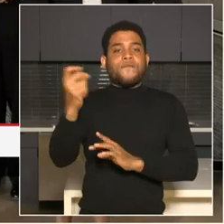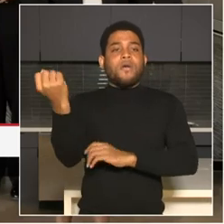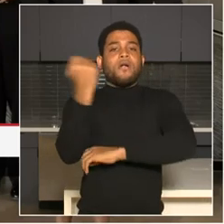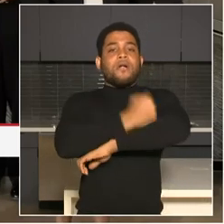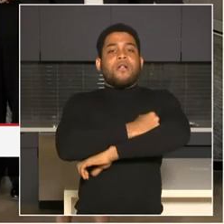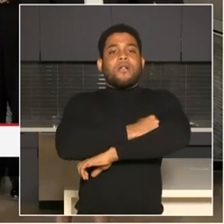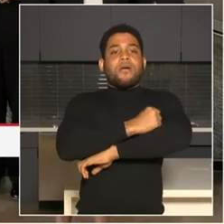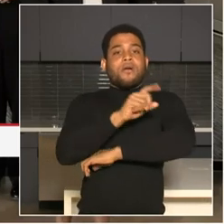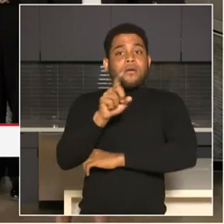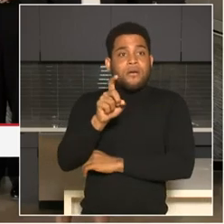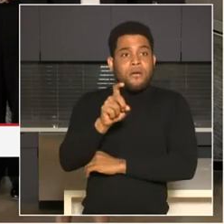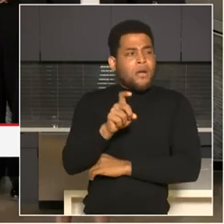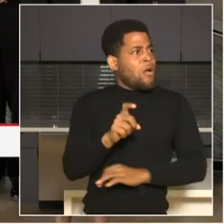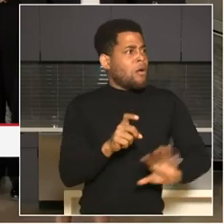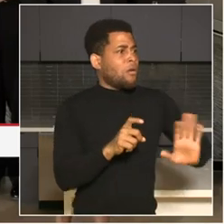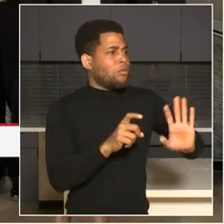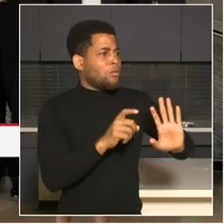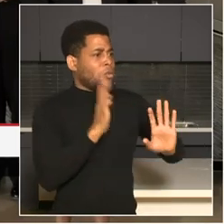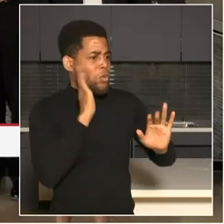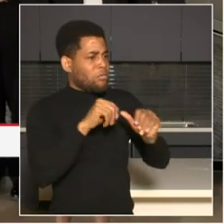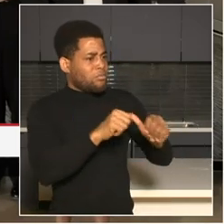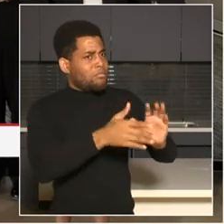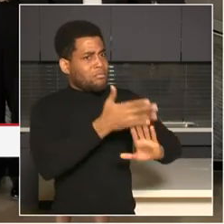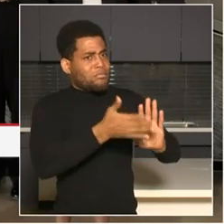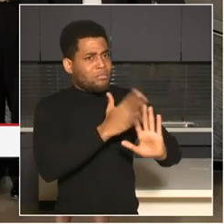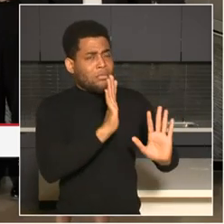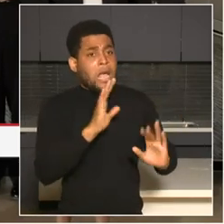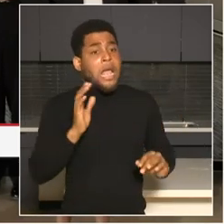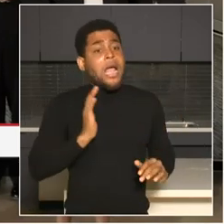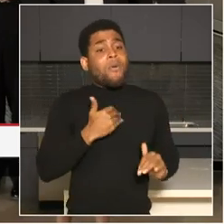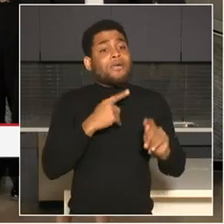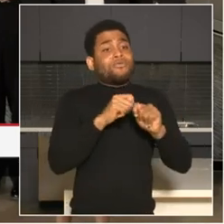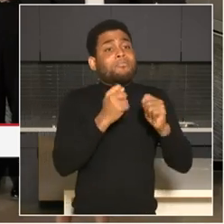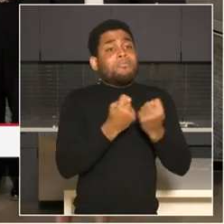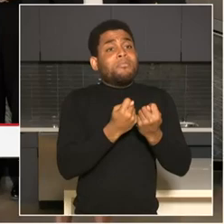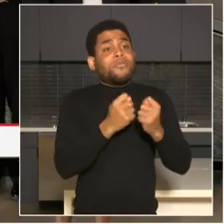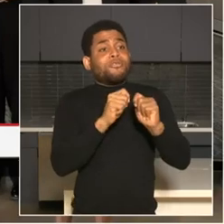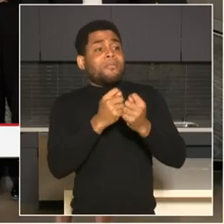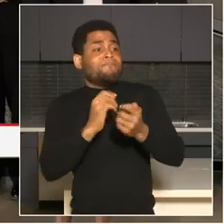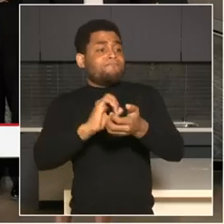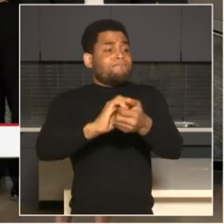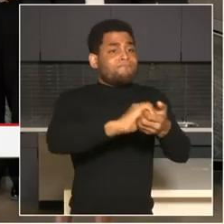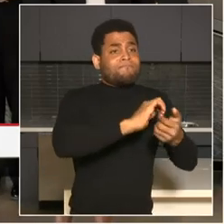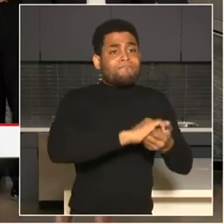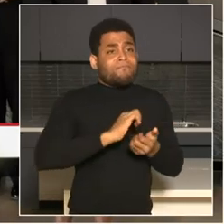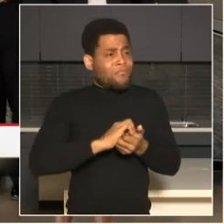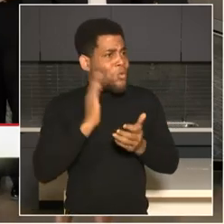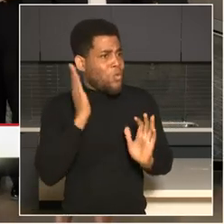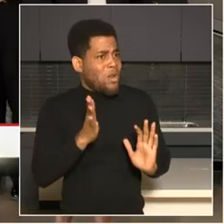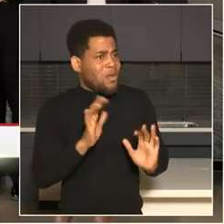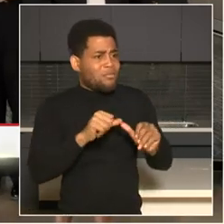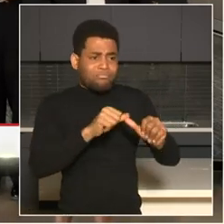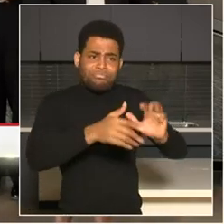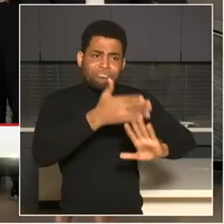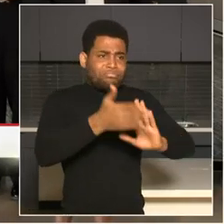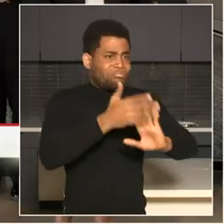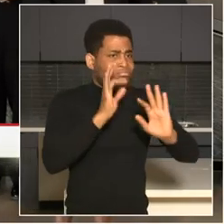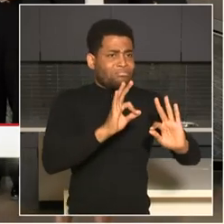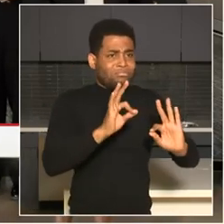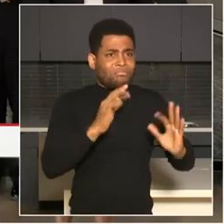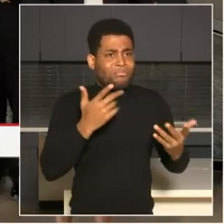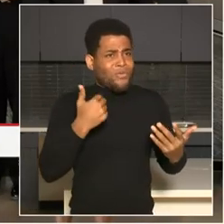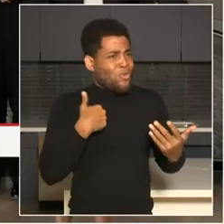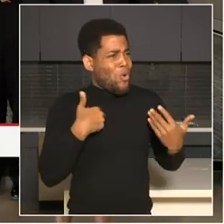recognize, um, there are some things that we can do better. And I'm with, I'm actually working with my team, um, diligently